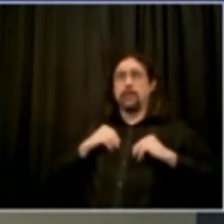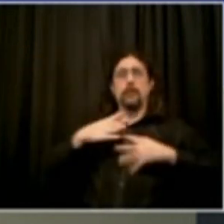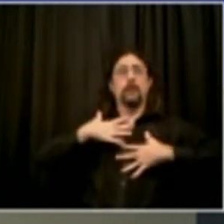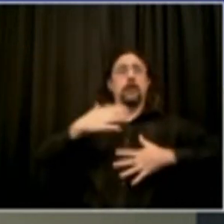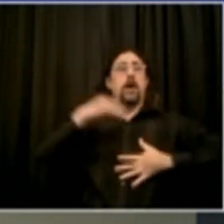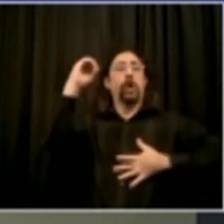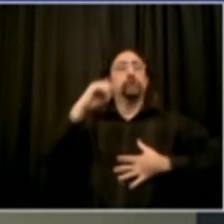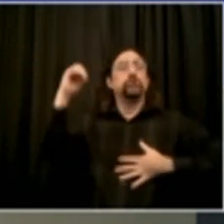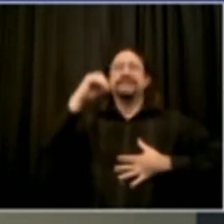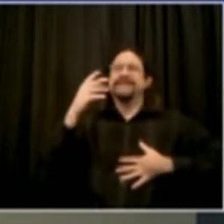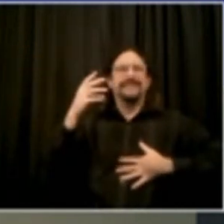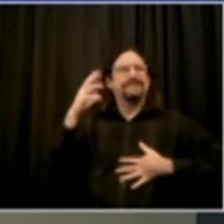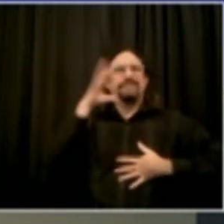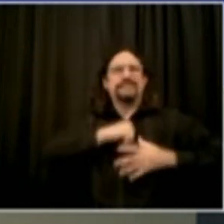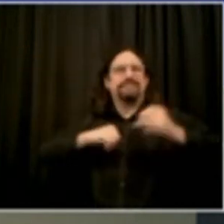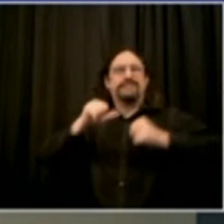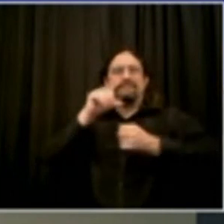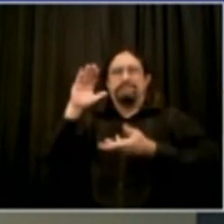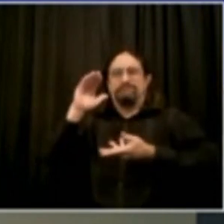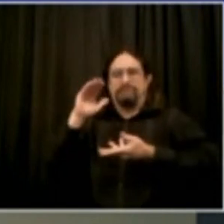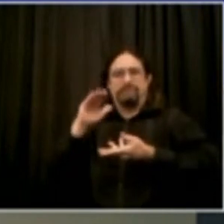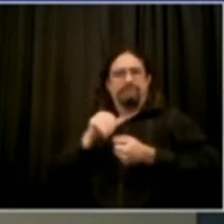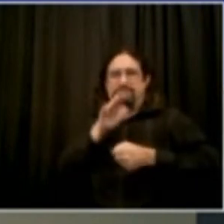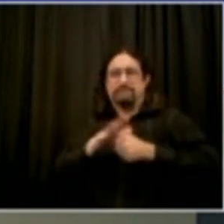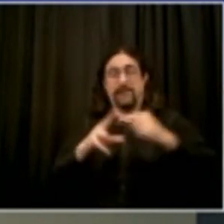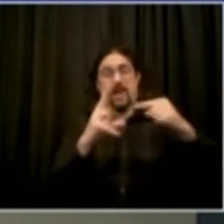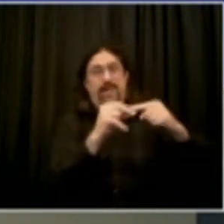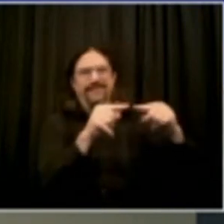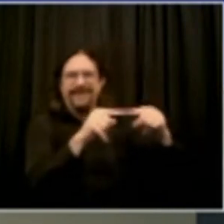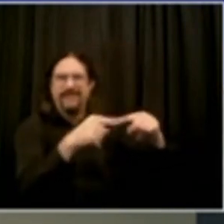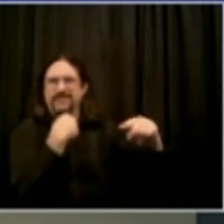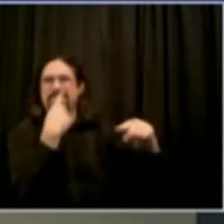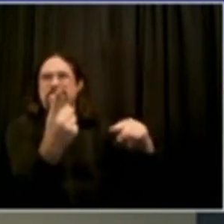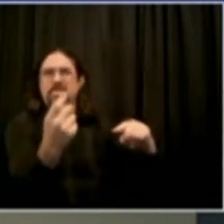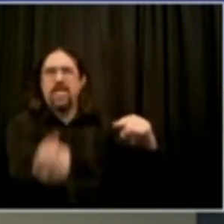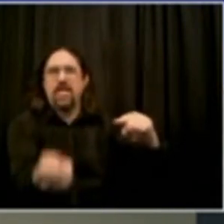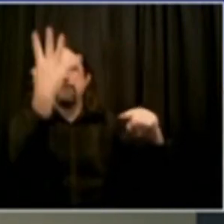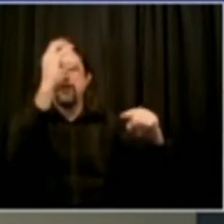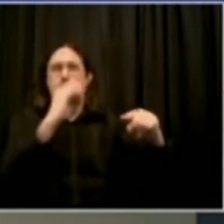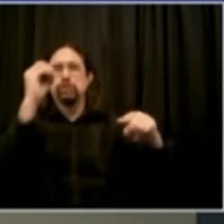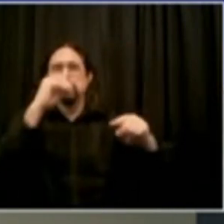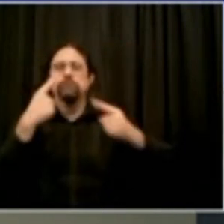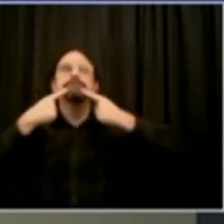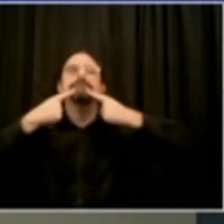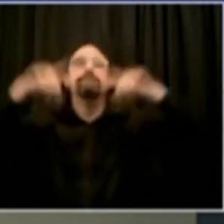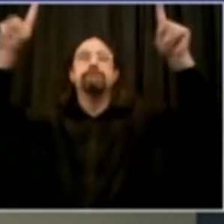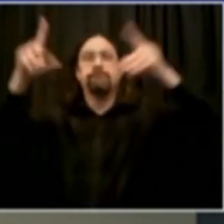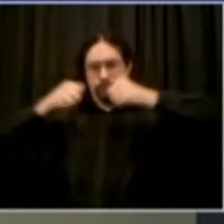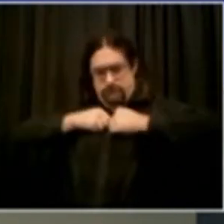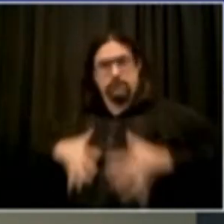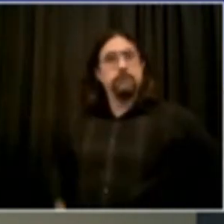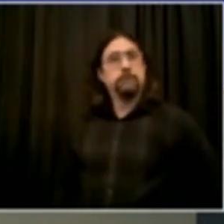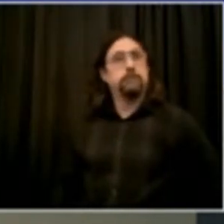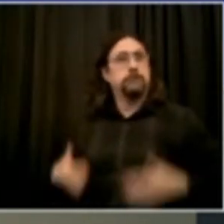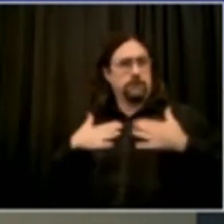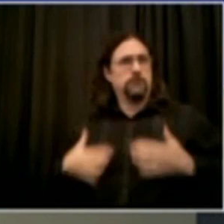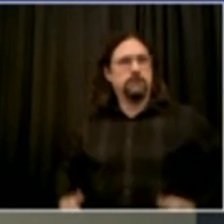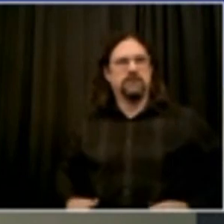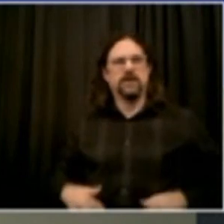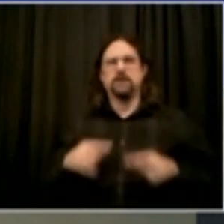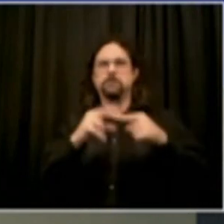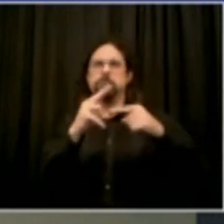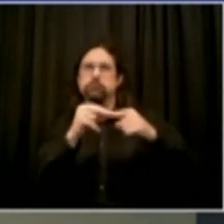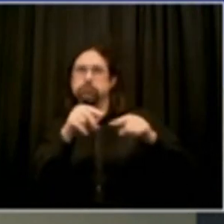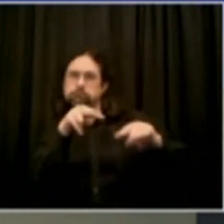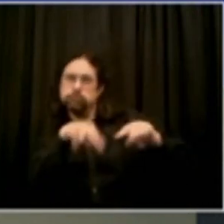the information you need to be able to escalate care when the time comes, when and if the time comes. We've also, through the